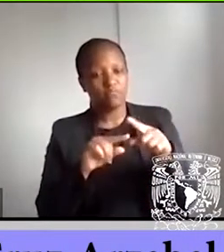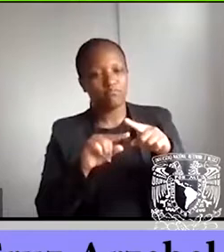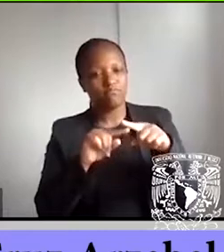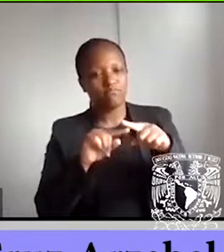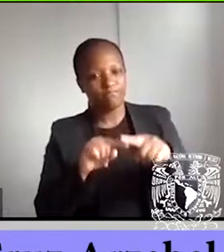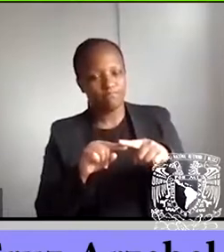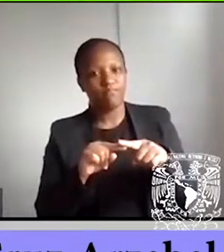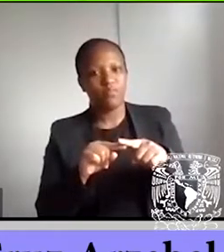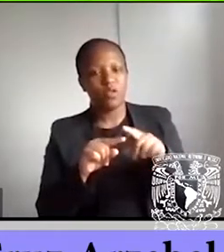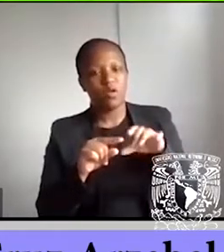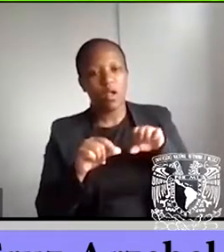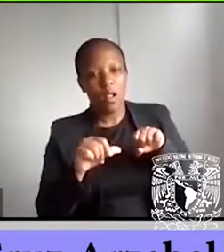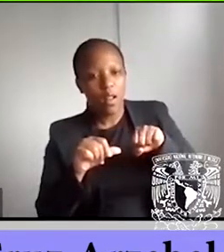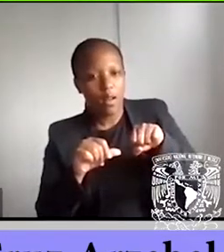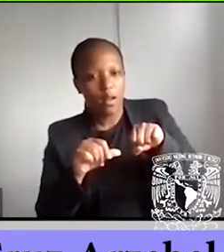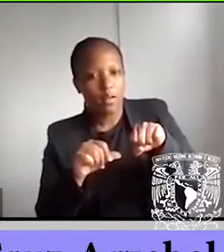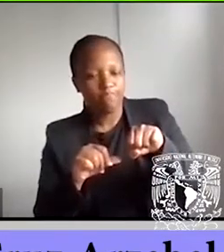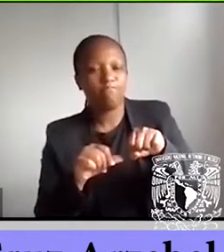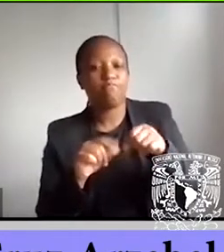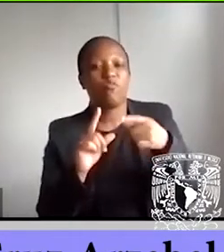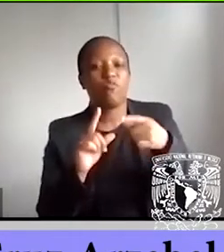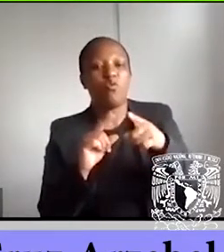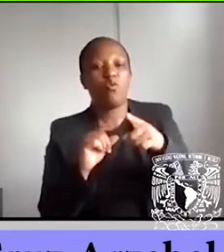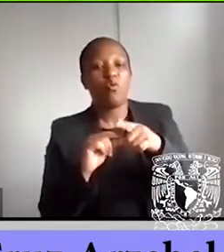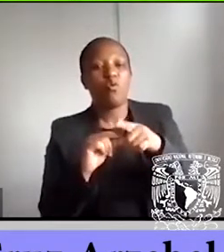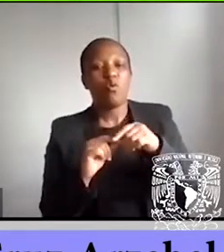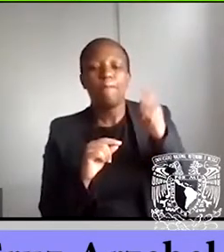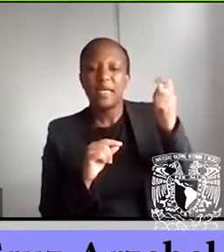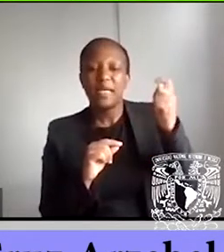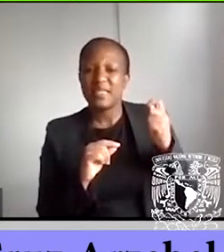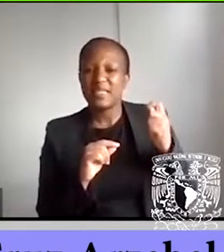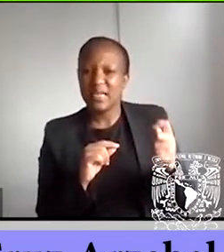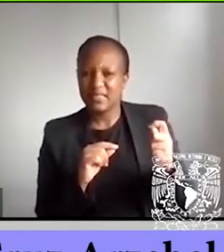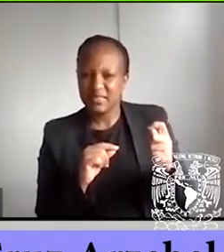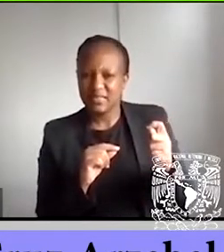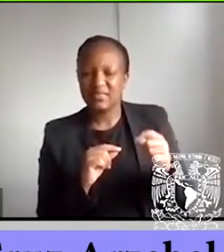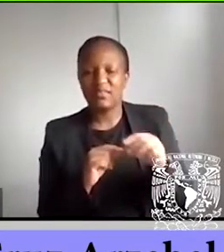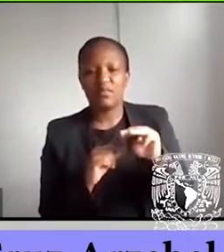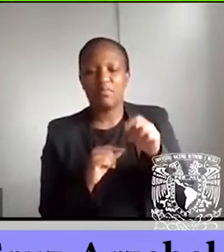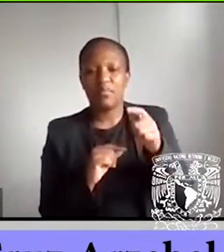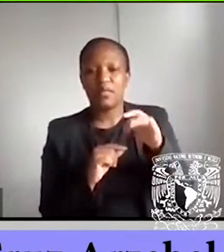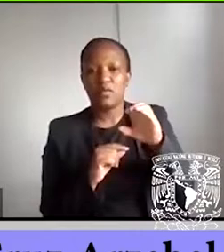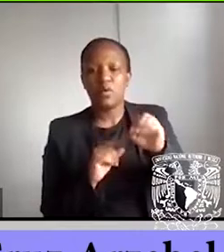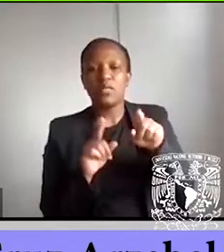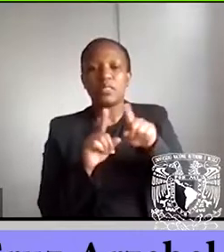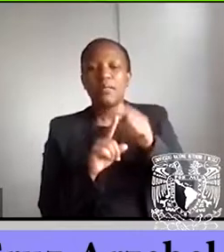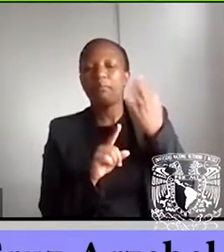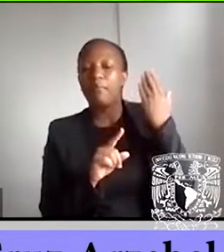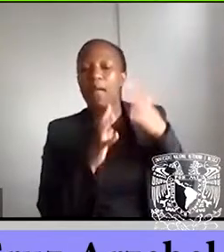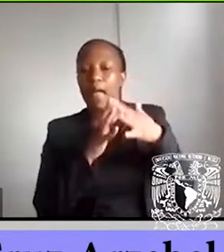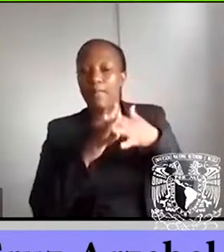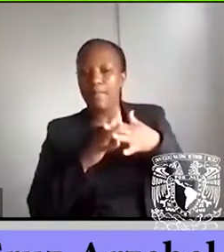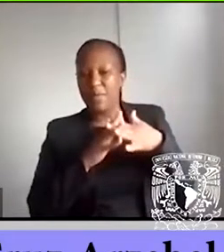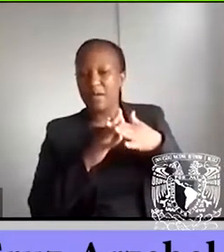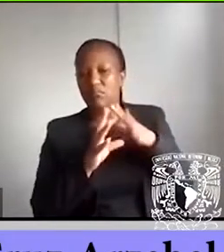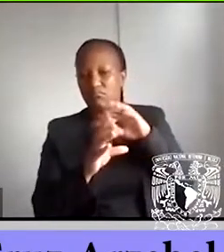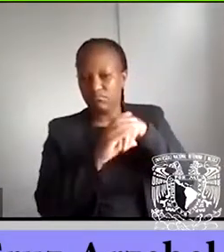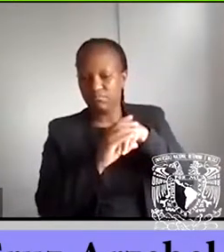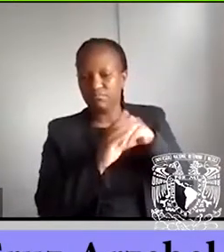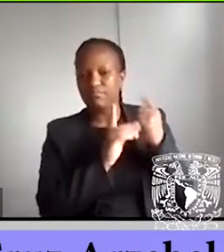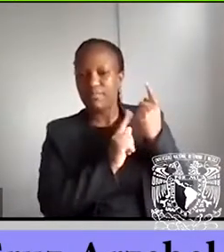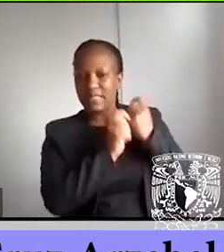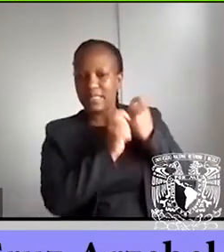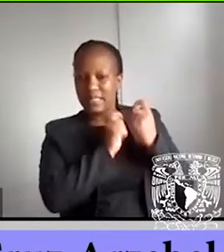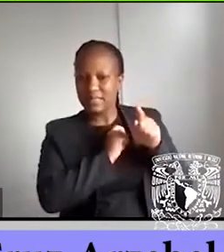on lesser known works from Mexican and Latin American traditions. In some cases, the revisionist